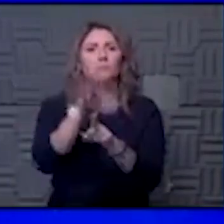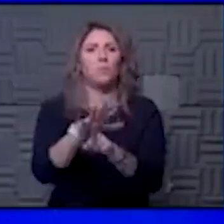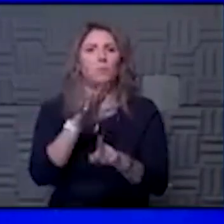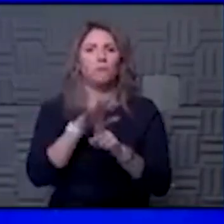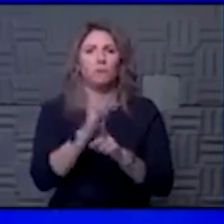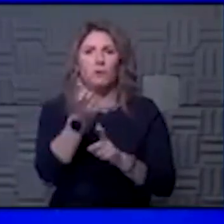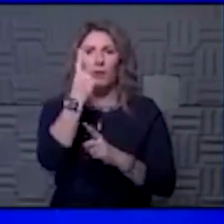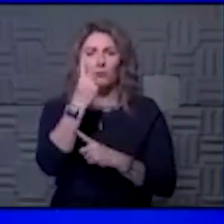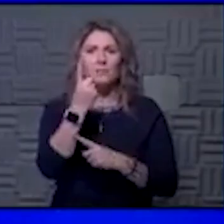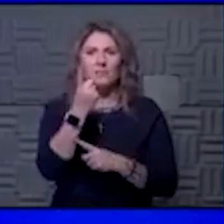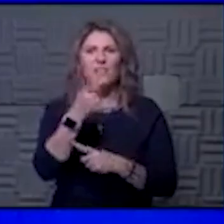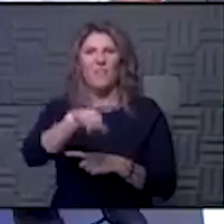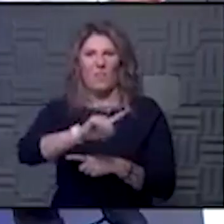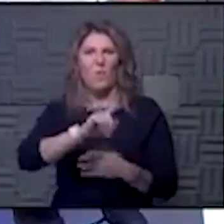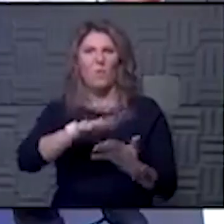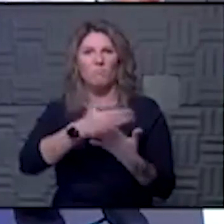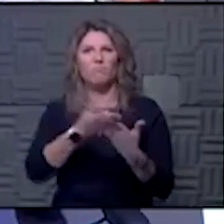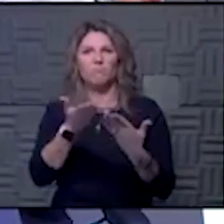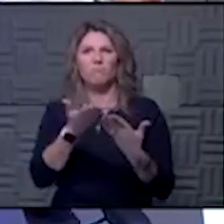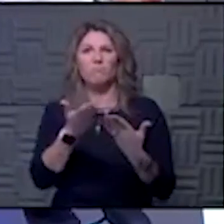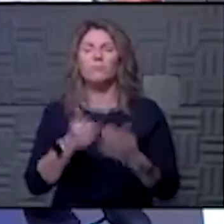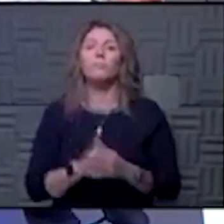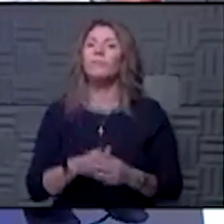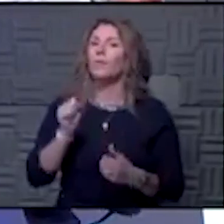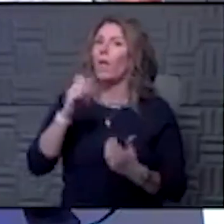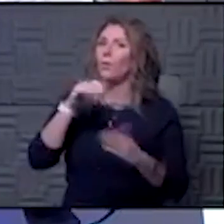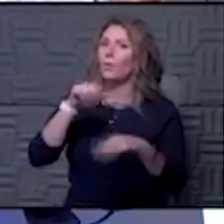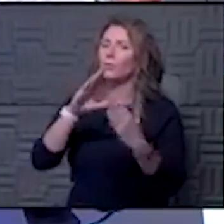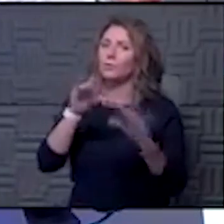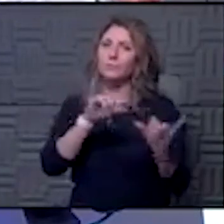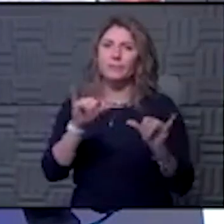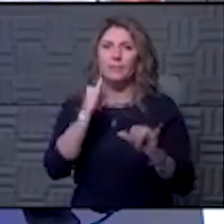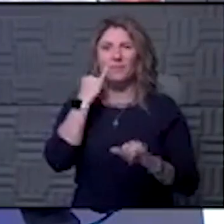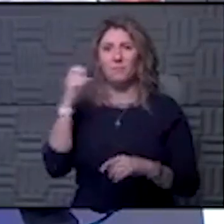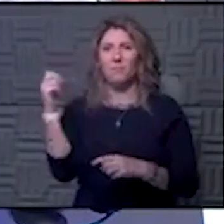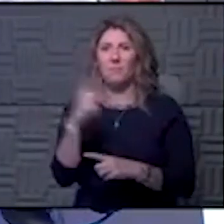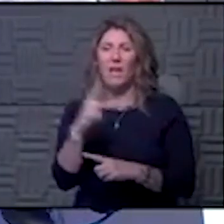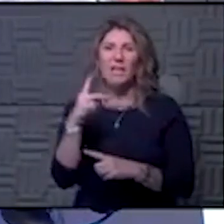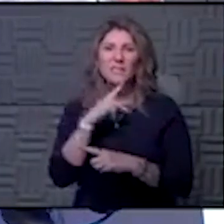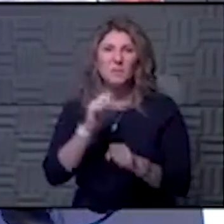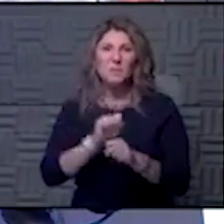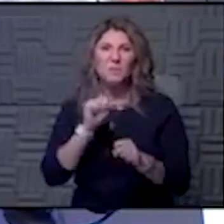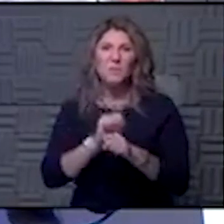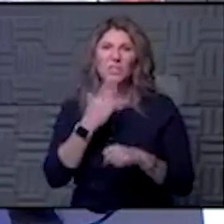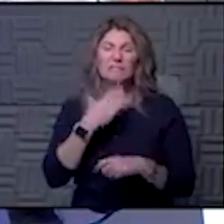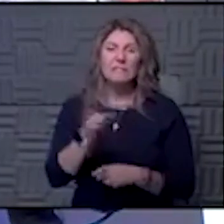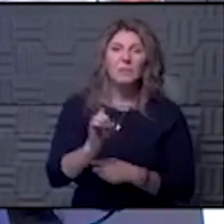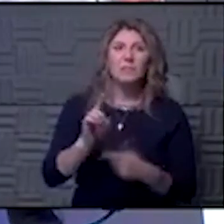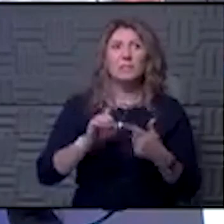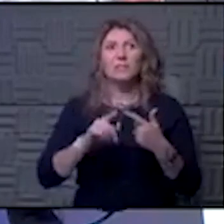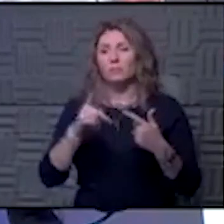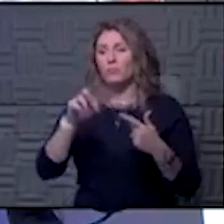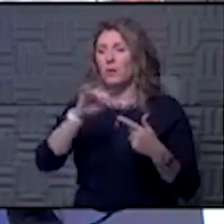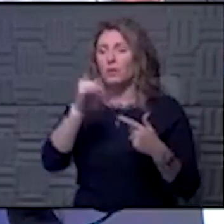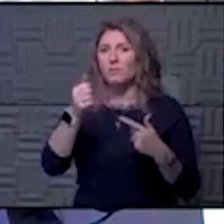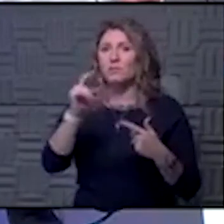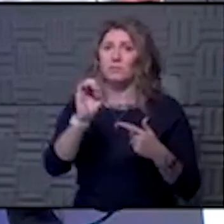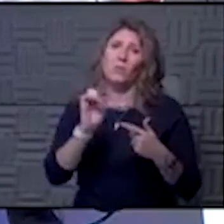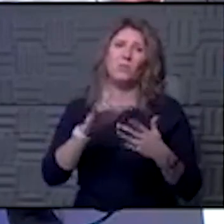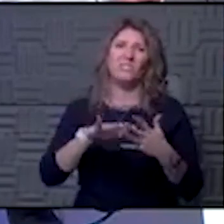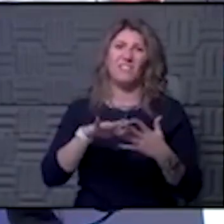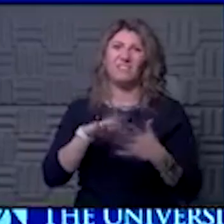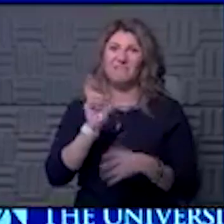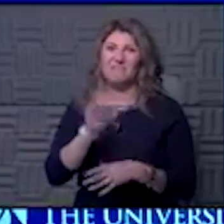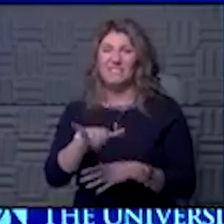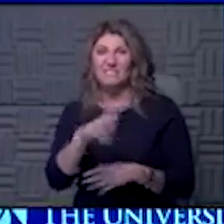doing, understanding those things. Yeah, that's how I would probably approach it as well. If you have to go back to work, special diabetes, prednisone is a harder combination, but do what you can to keep